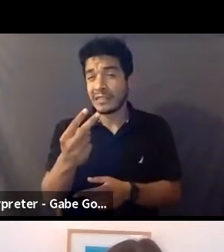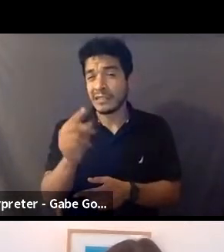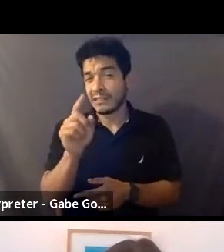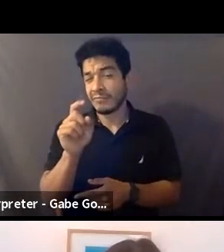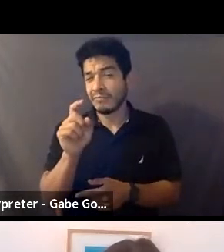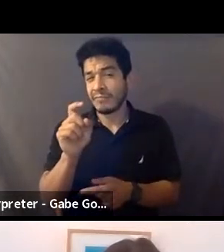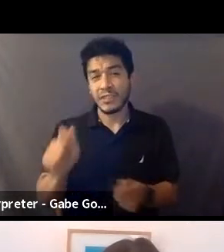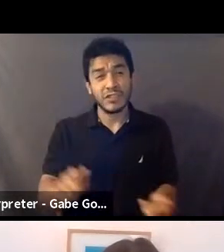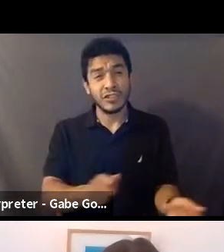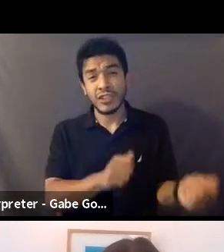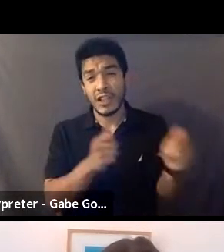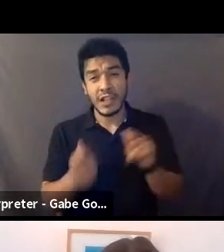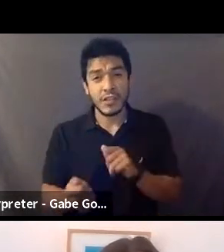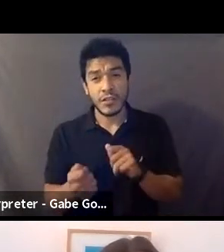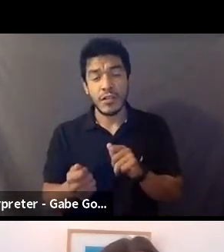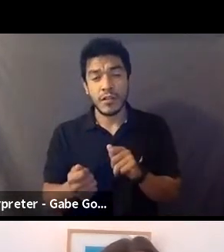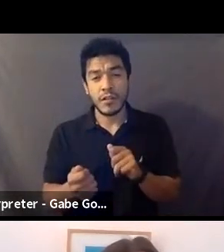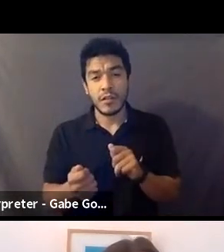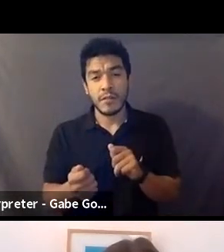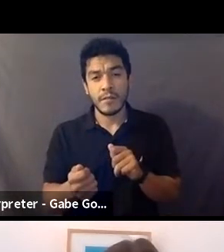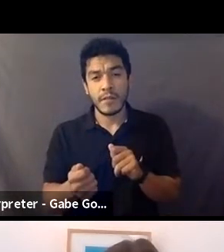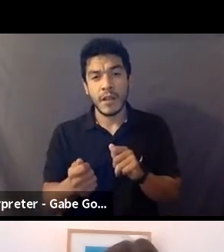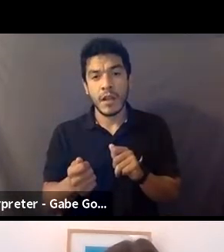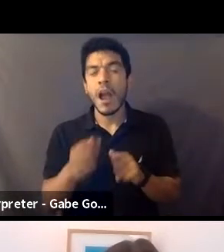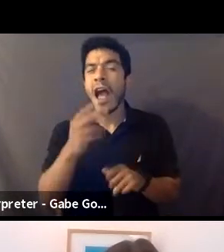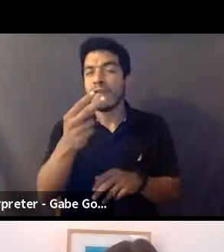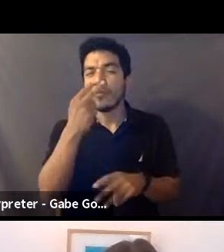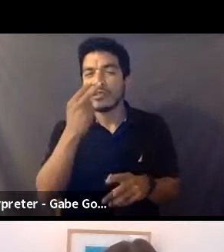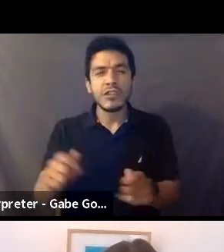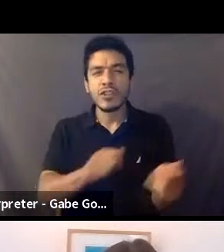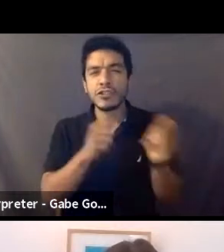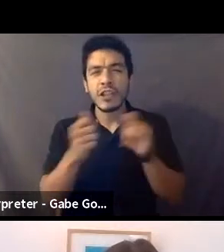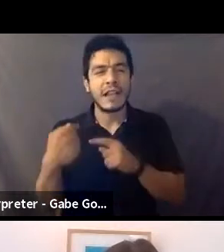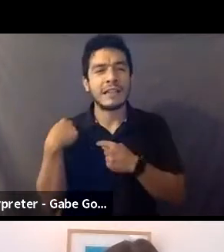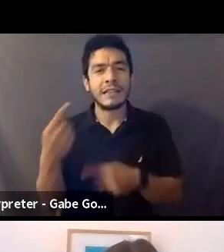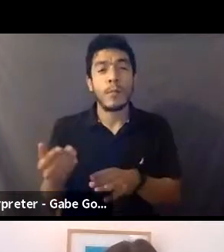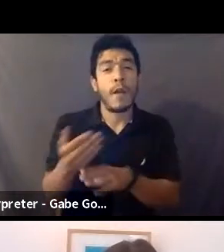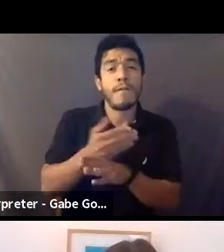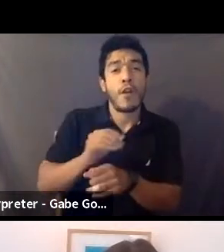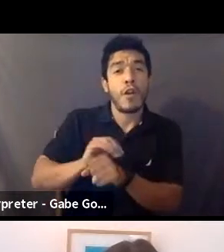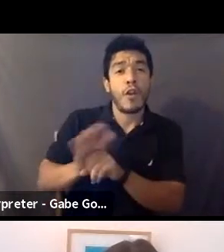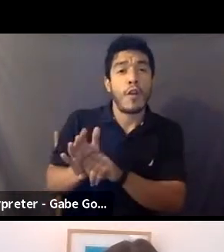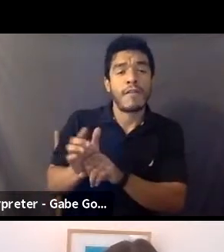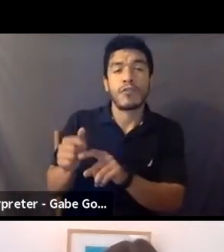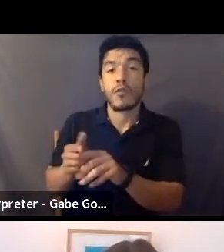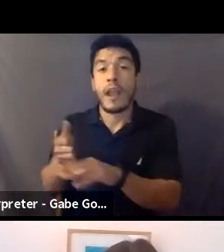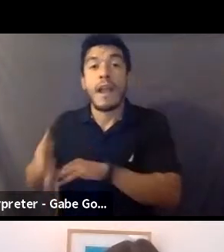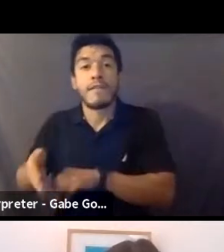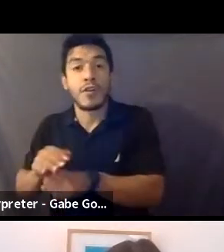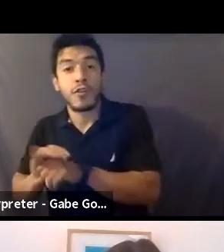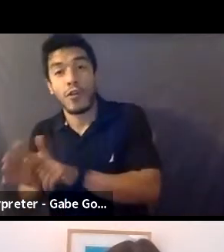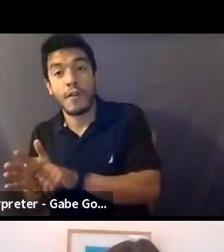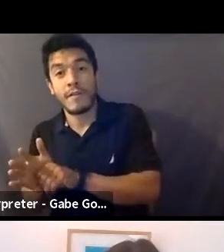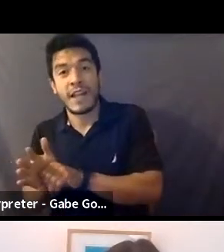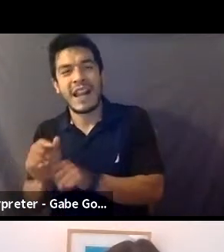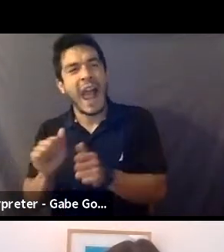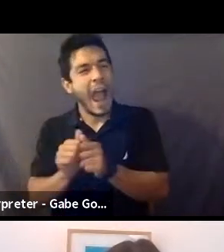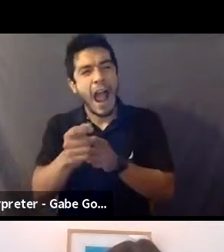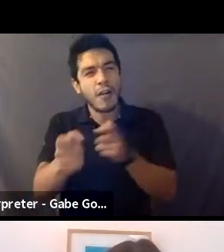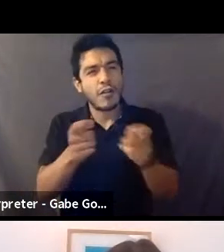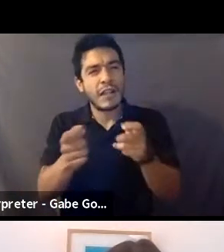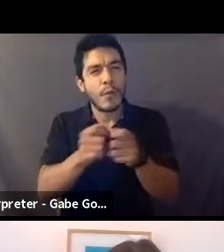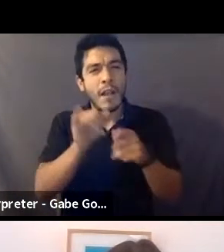we went through the pandemic and what does that shift look like and how are you dealing with the protocols as, uh, we're going through this